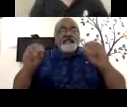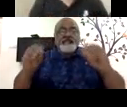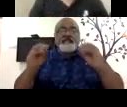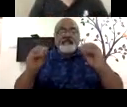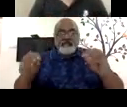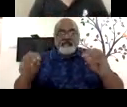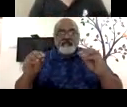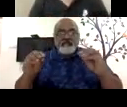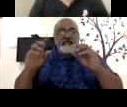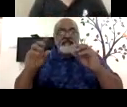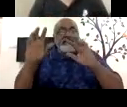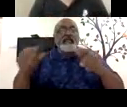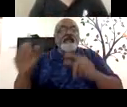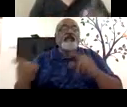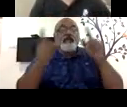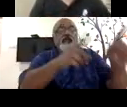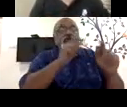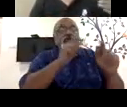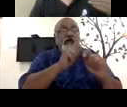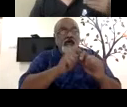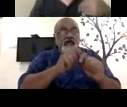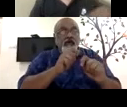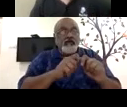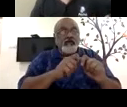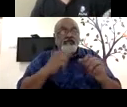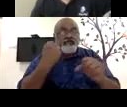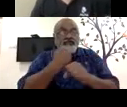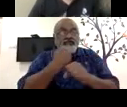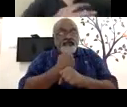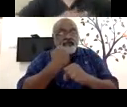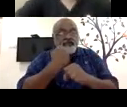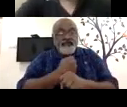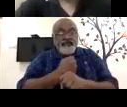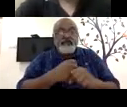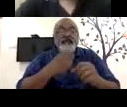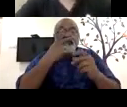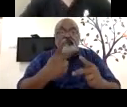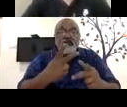the, uh, the, uh, the person moves out. The performance is good, the person moves. Um,